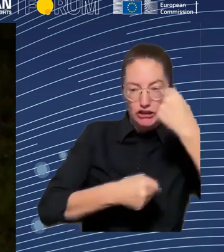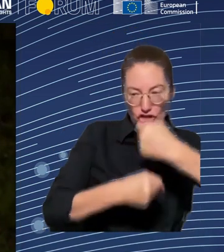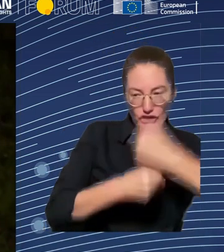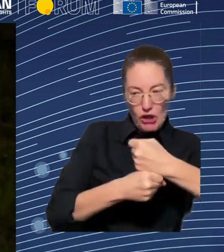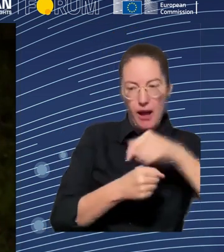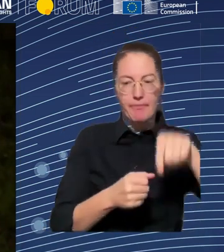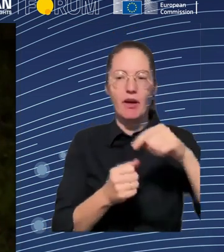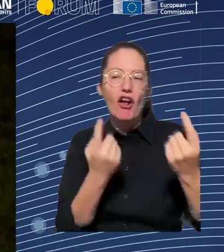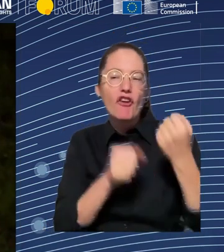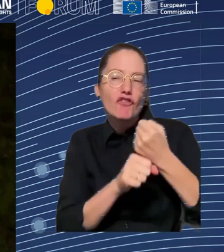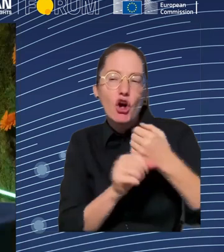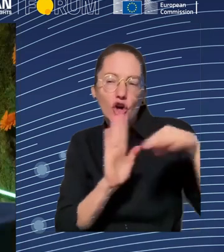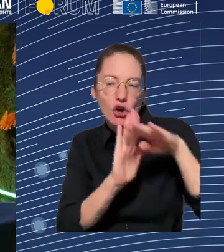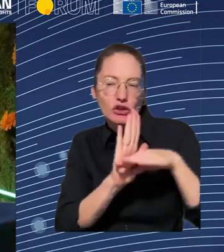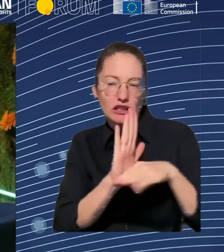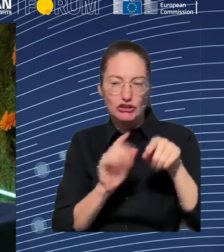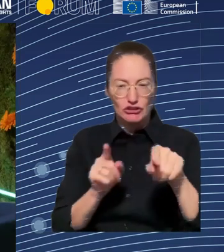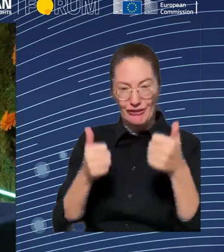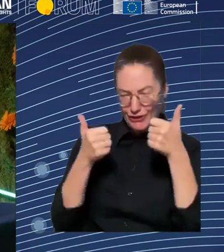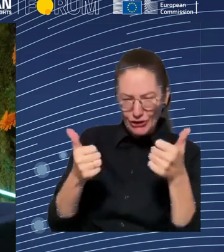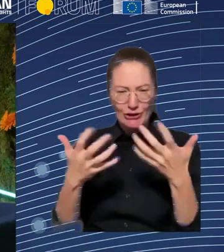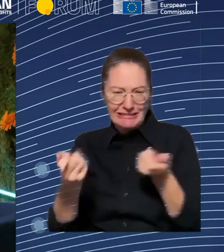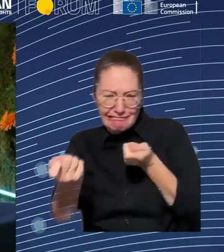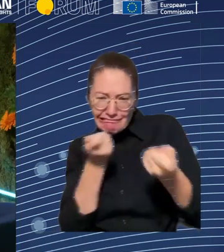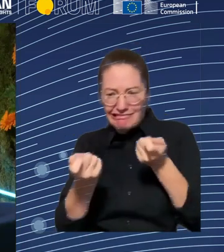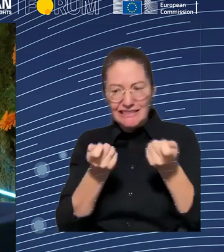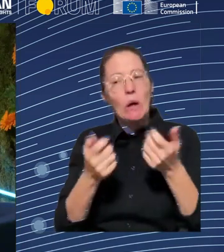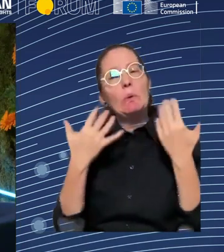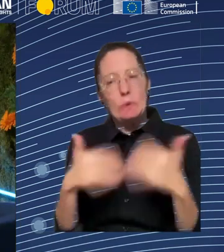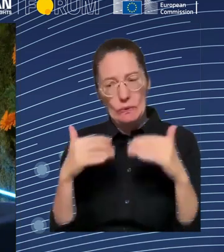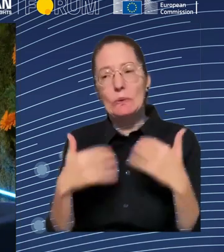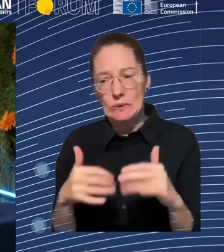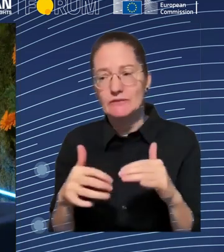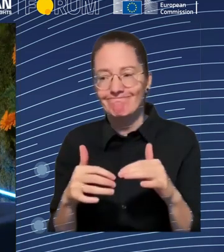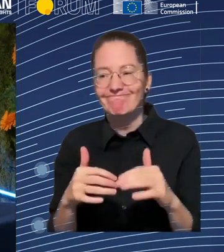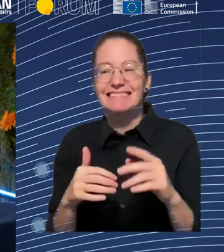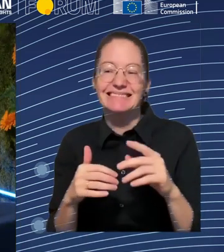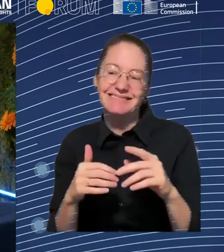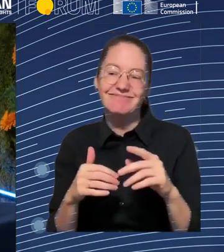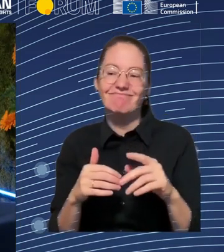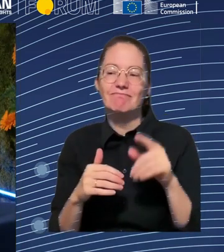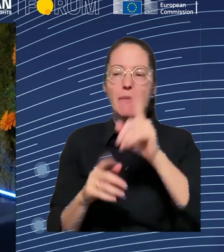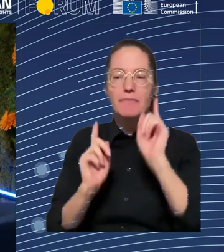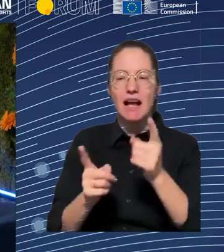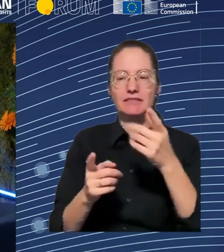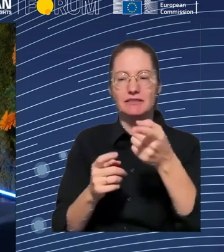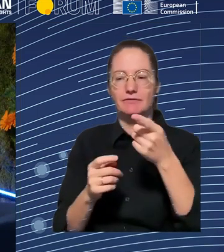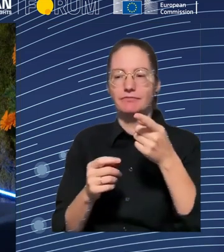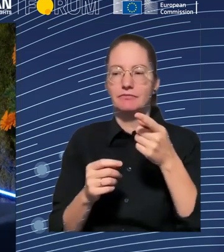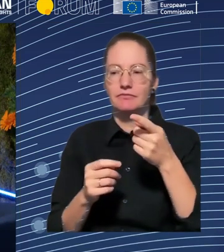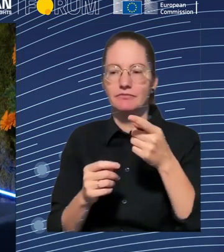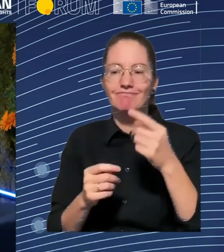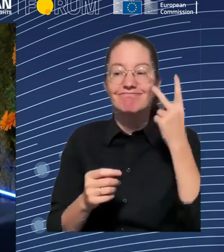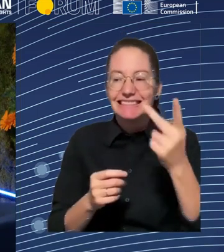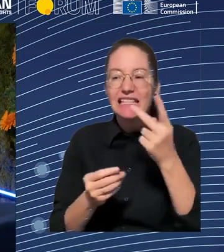is how we get good tech. Yeah, yeah, right, right, so the question is also, I mean, how you empower, maybe also, I guess, there is an issue with